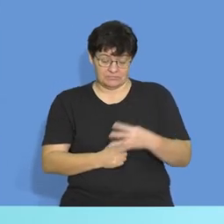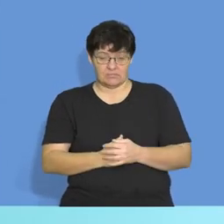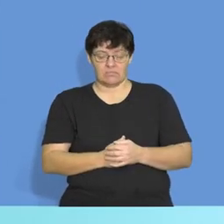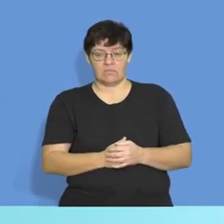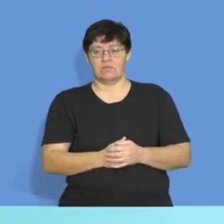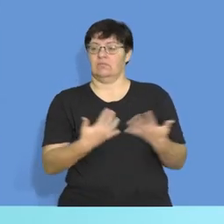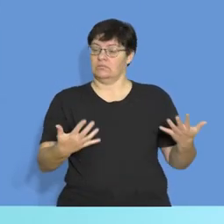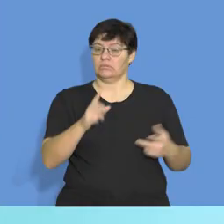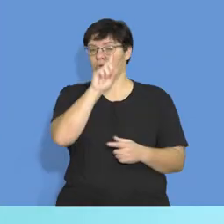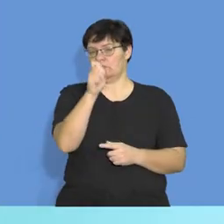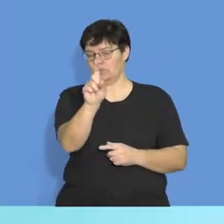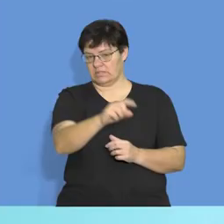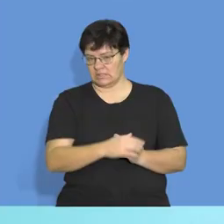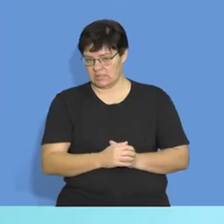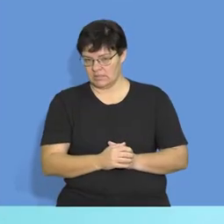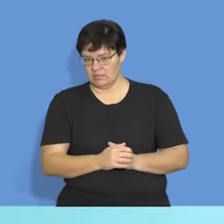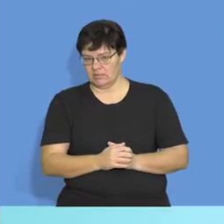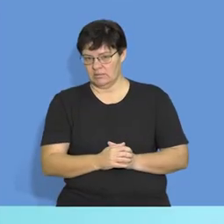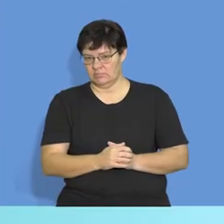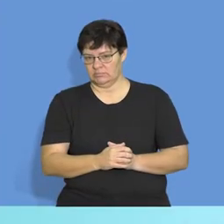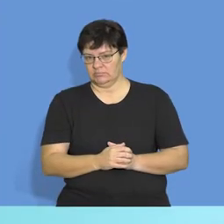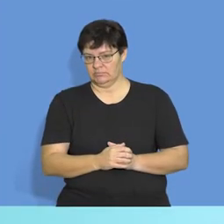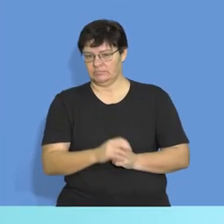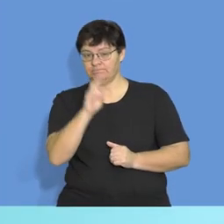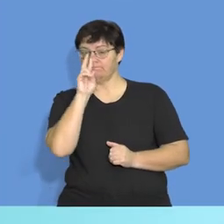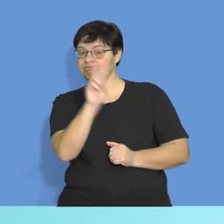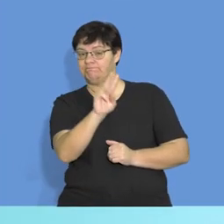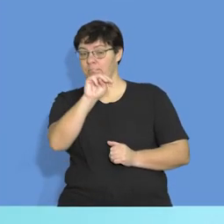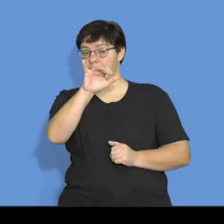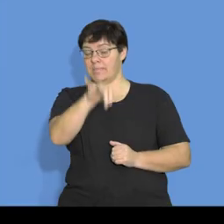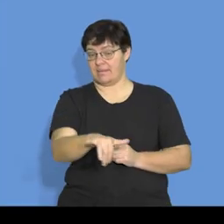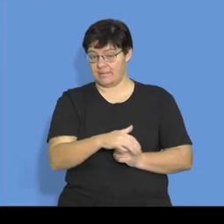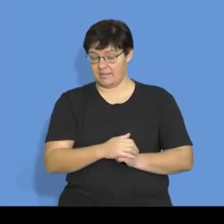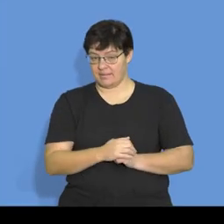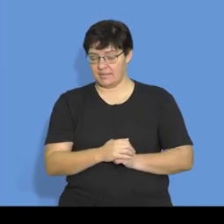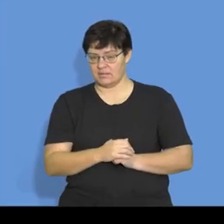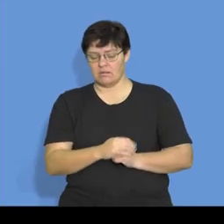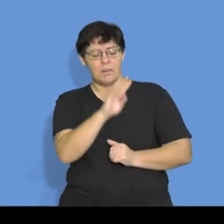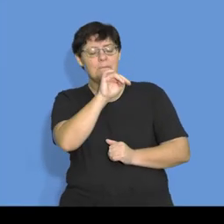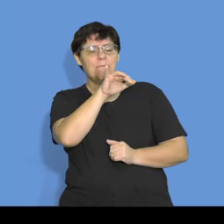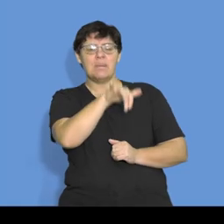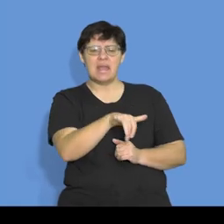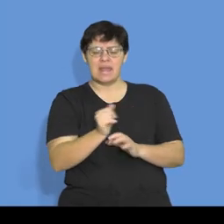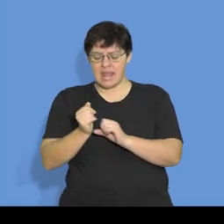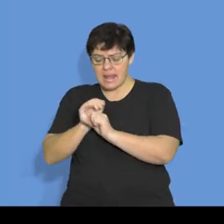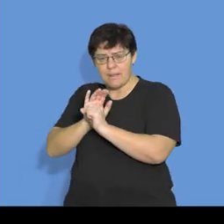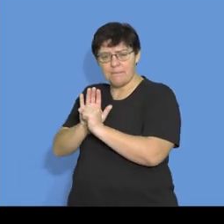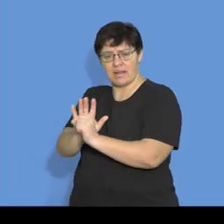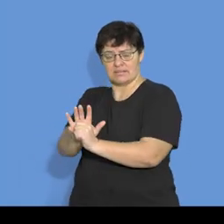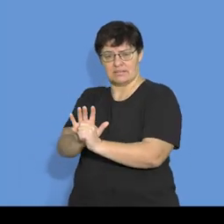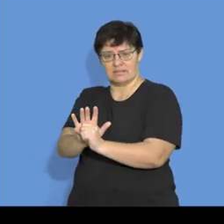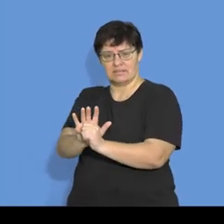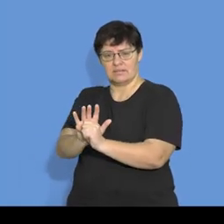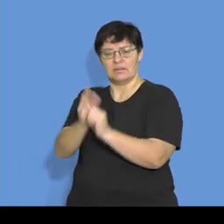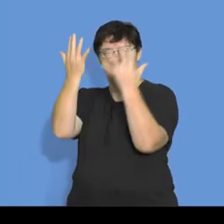question to you is, looking at May, how will May impact on my